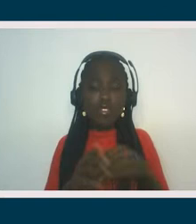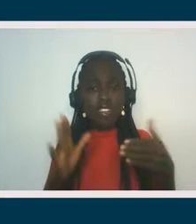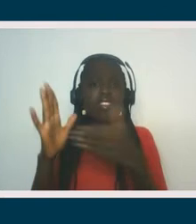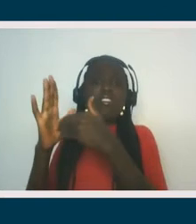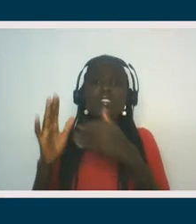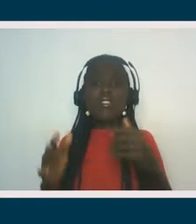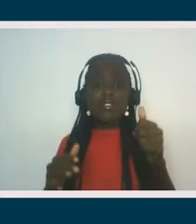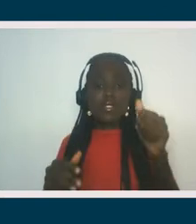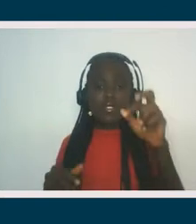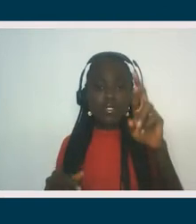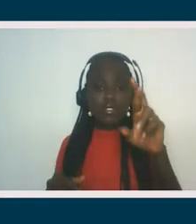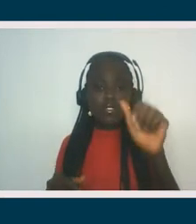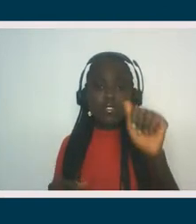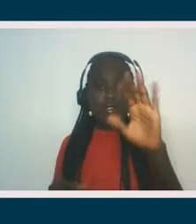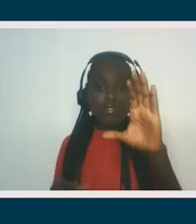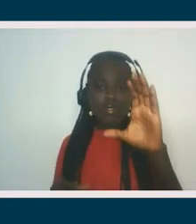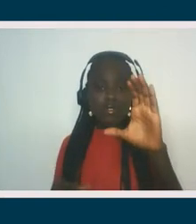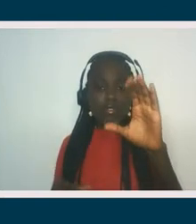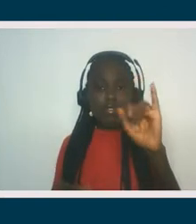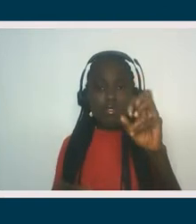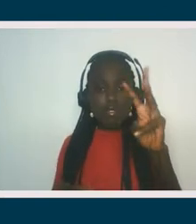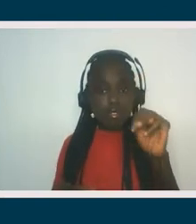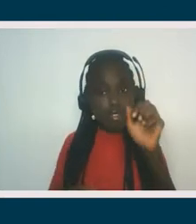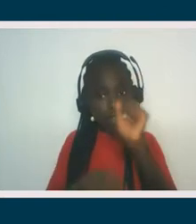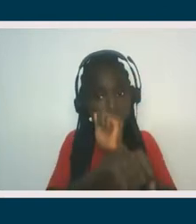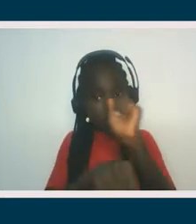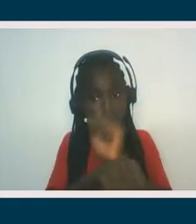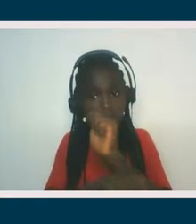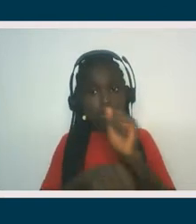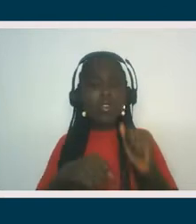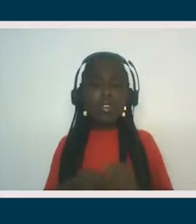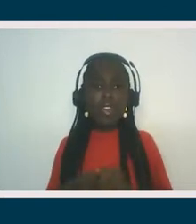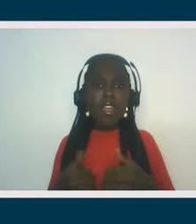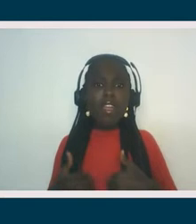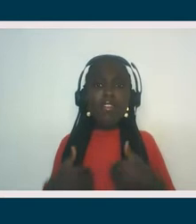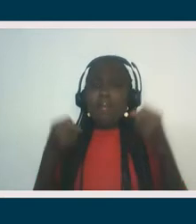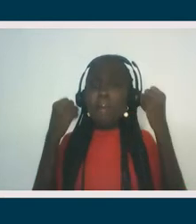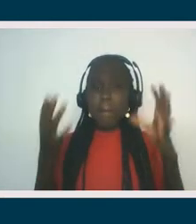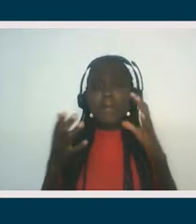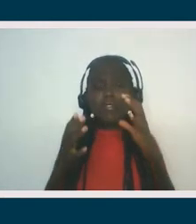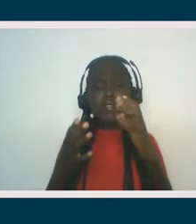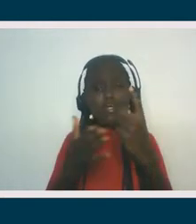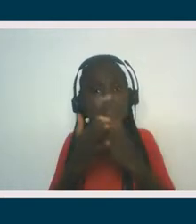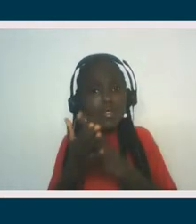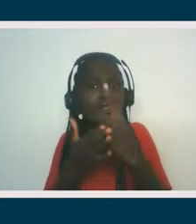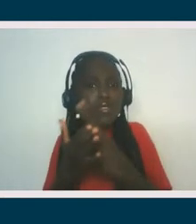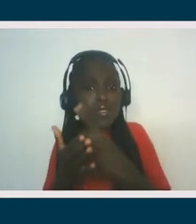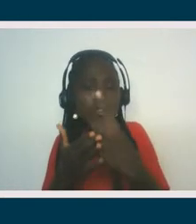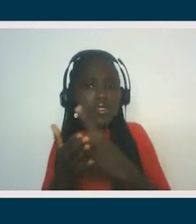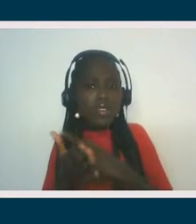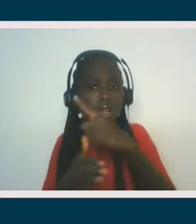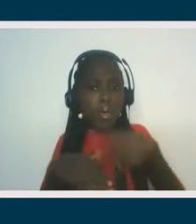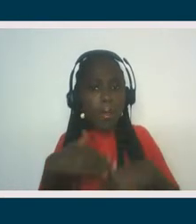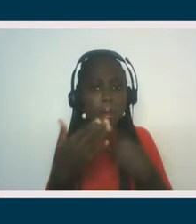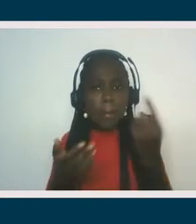I inherited a lot of the conversations or the tropes around what is accessible, how things land, not